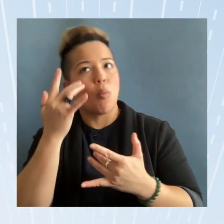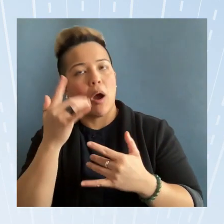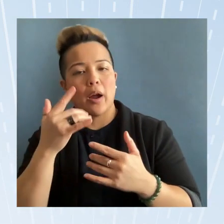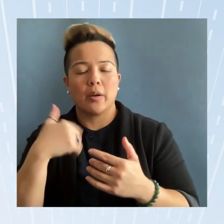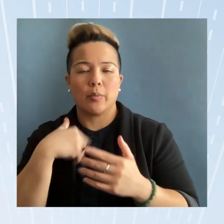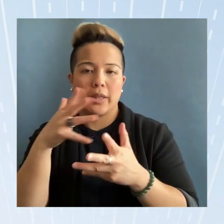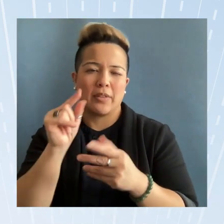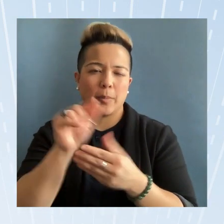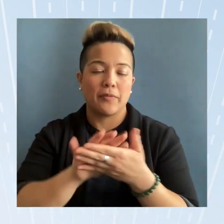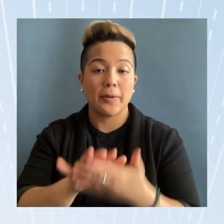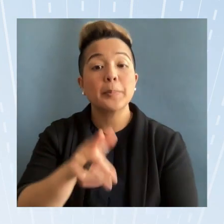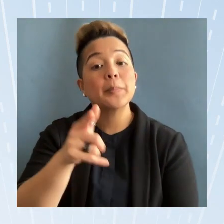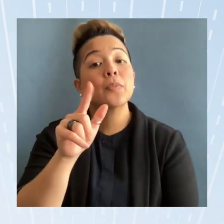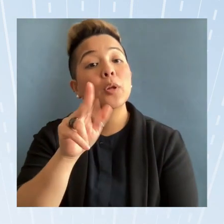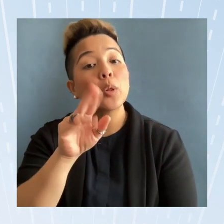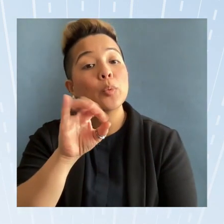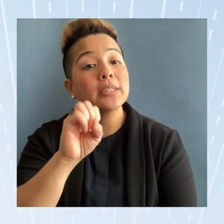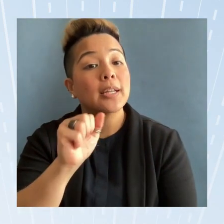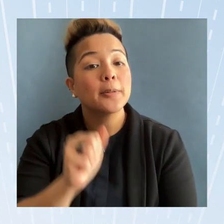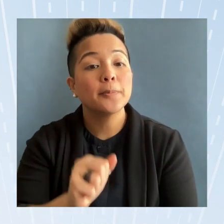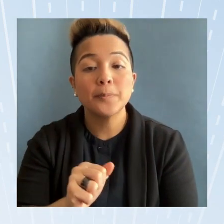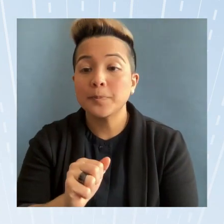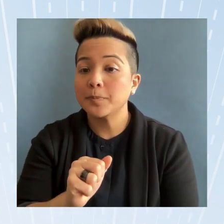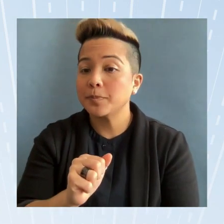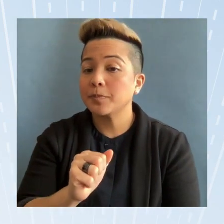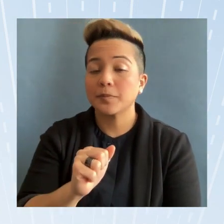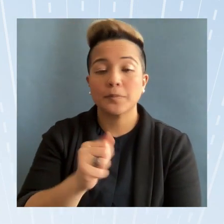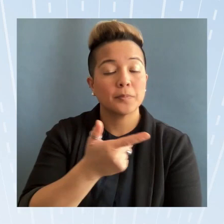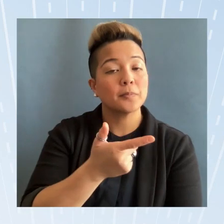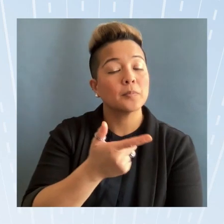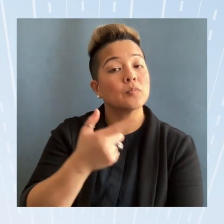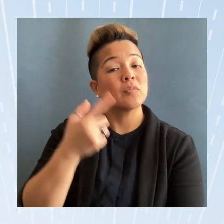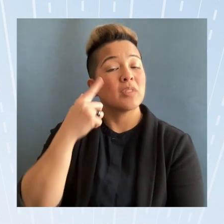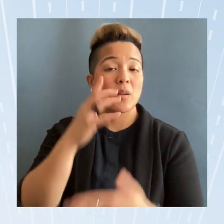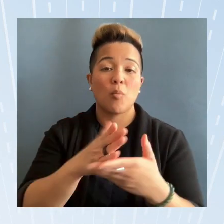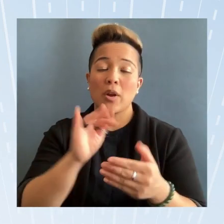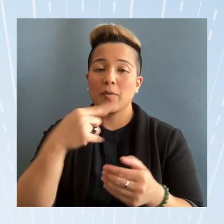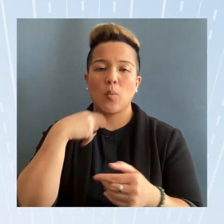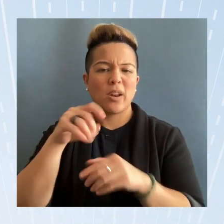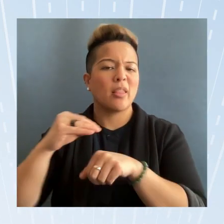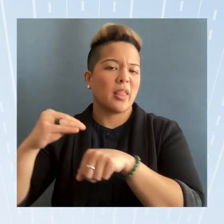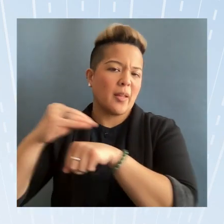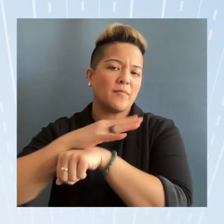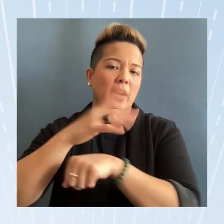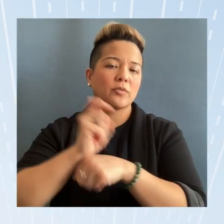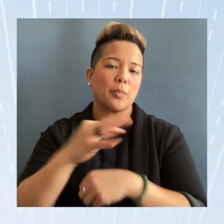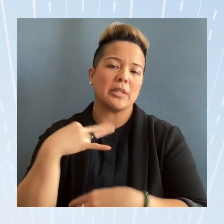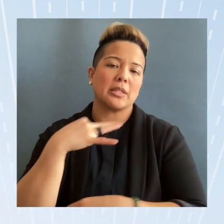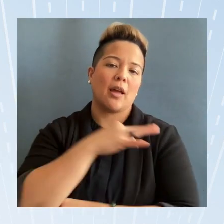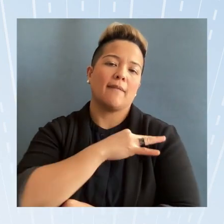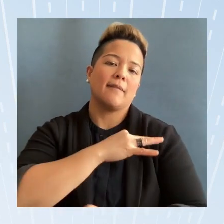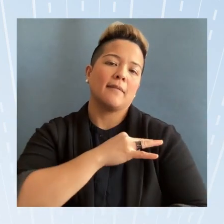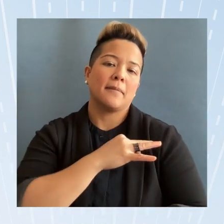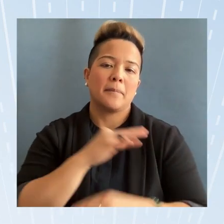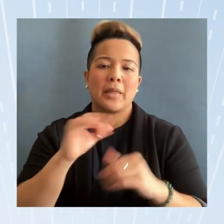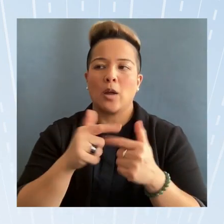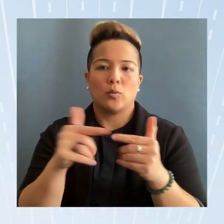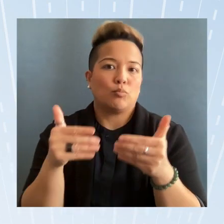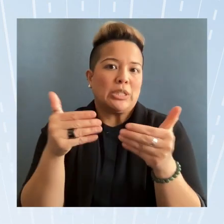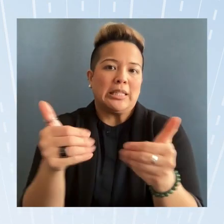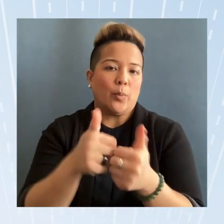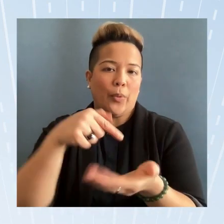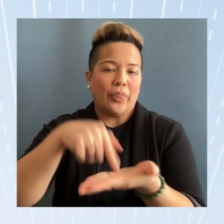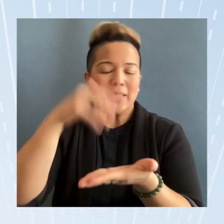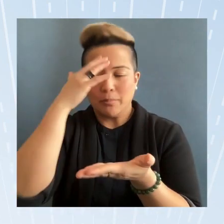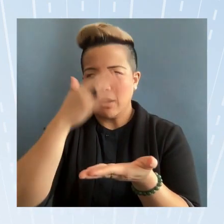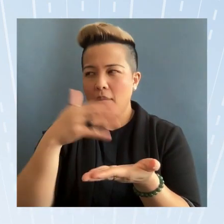Louisa yeah I think part of it is we need the advice from the staff on how to proceed with this because